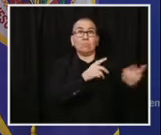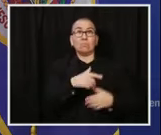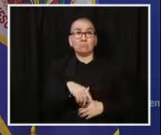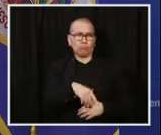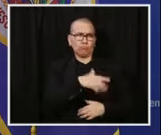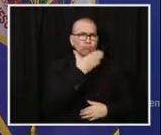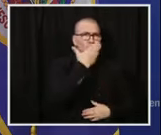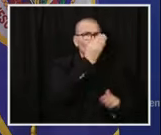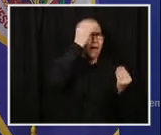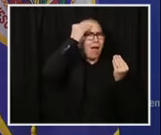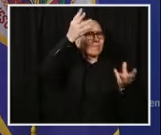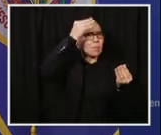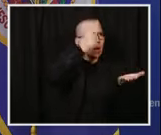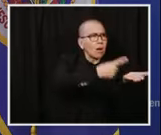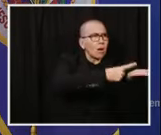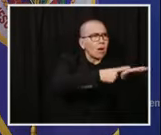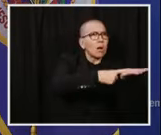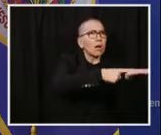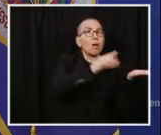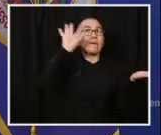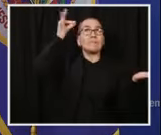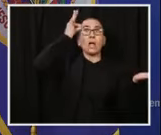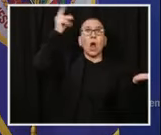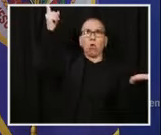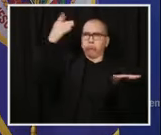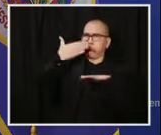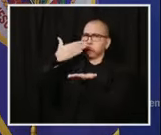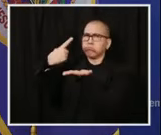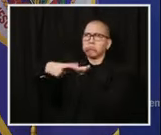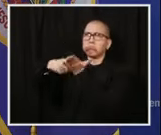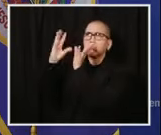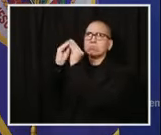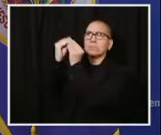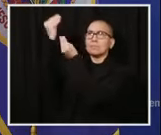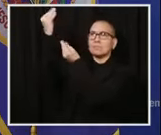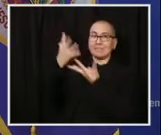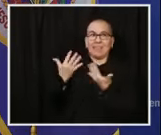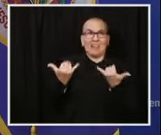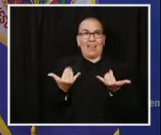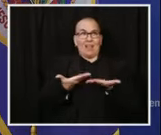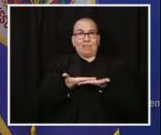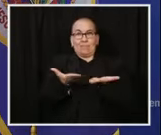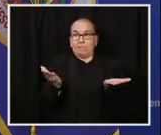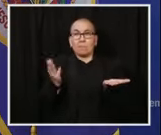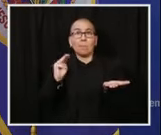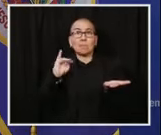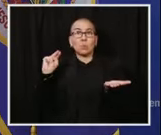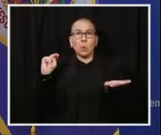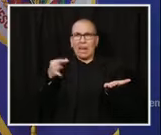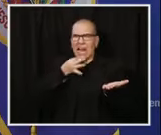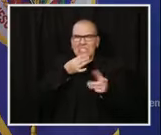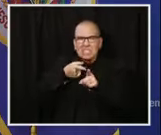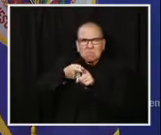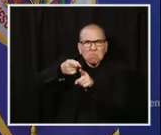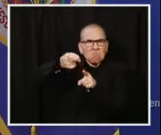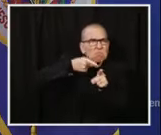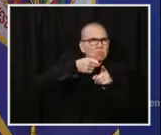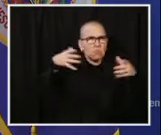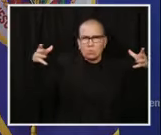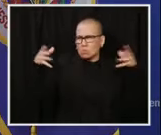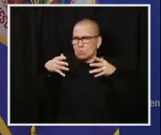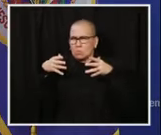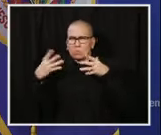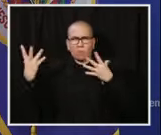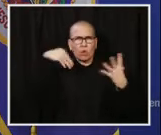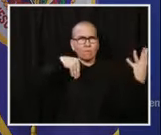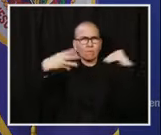both from the federal level and to us, and then inside the state and to our private partners. So the one thing I can tell